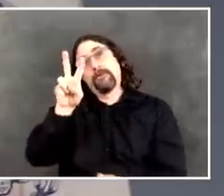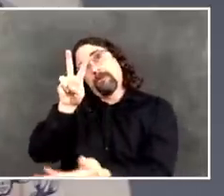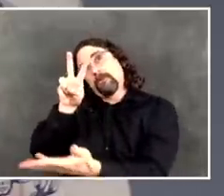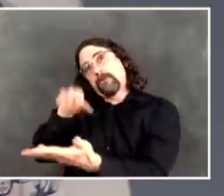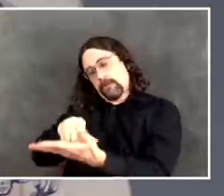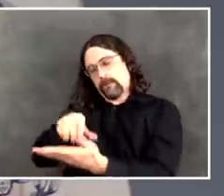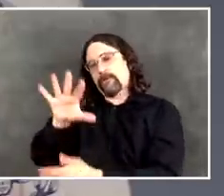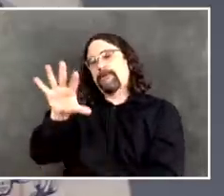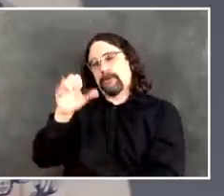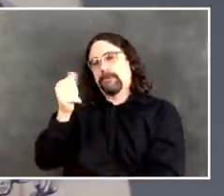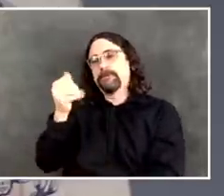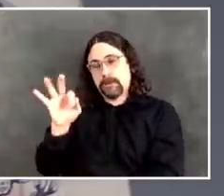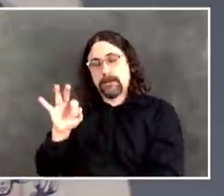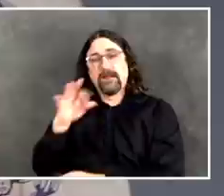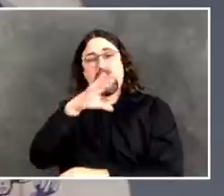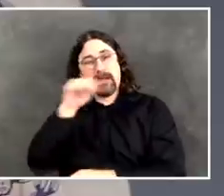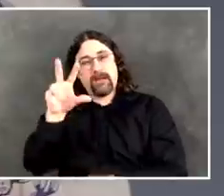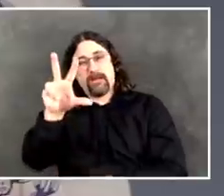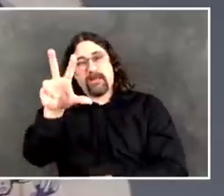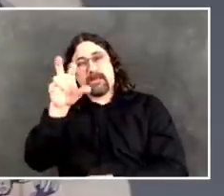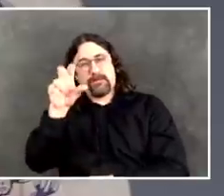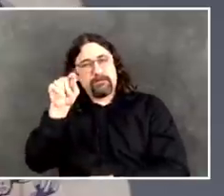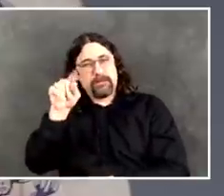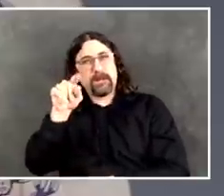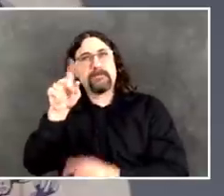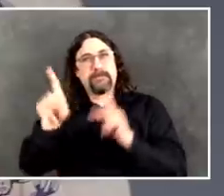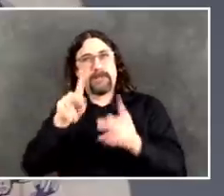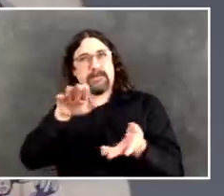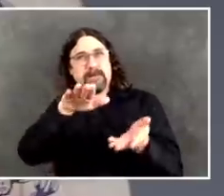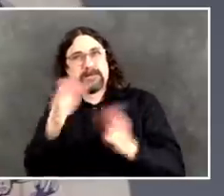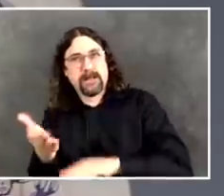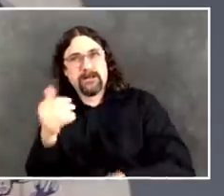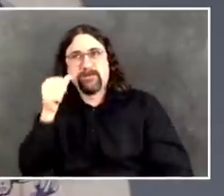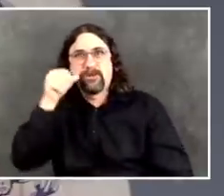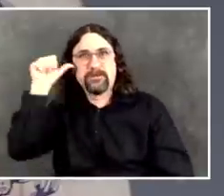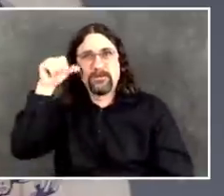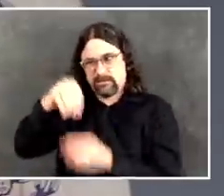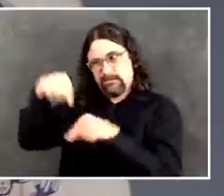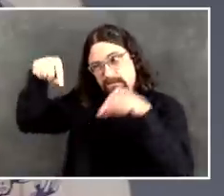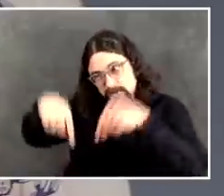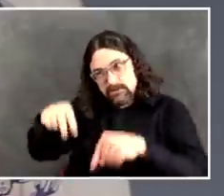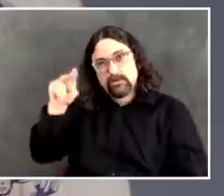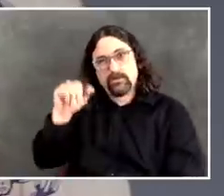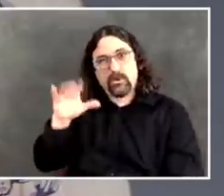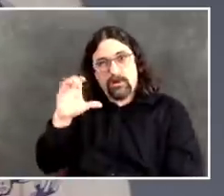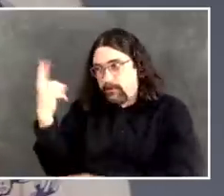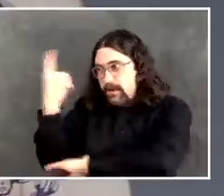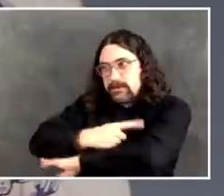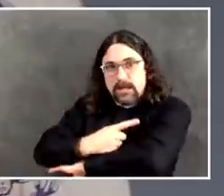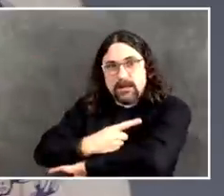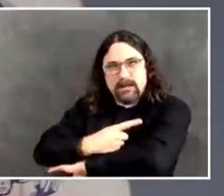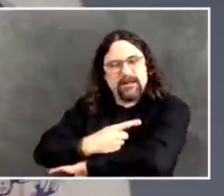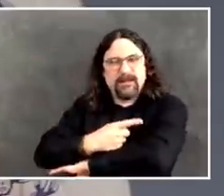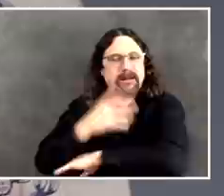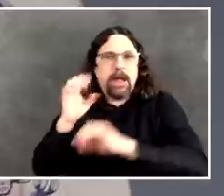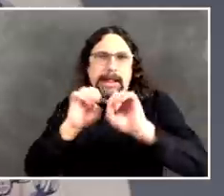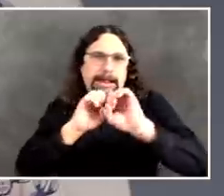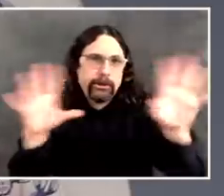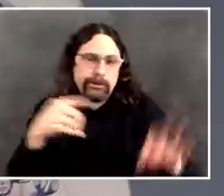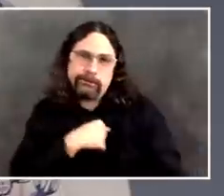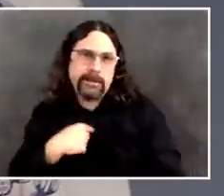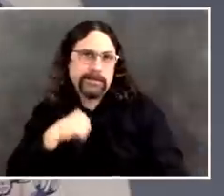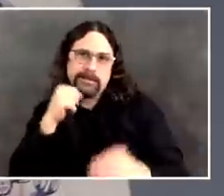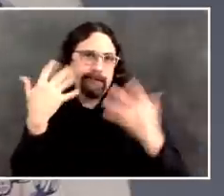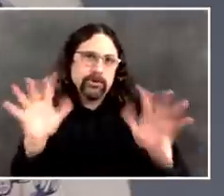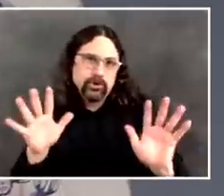much. In recent weeks we hear numbers like this and we say look this is better than where we were a few weeks ago. That's